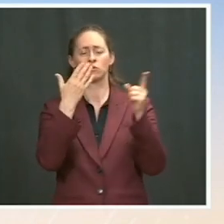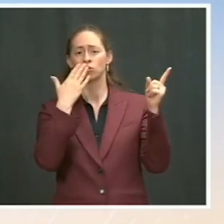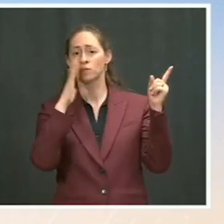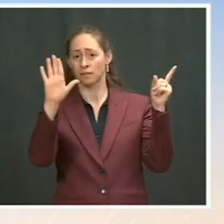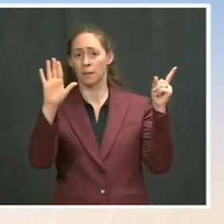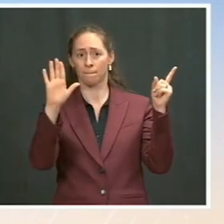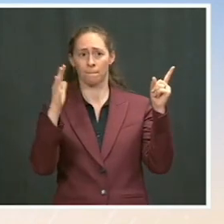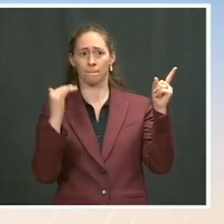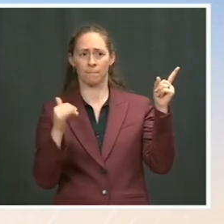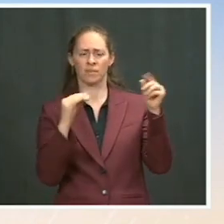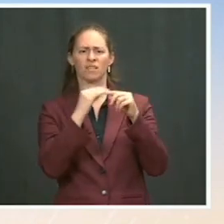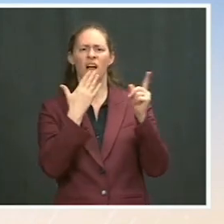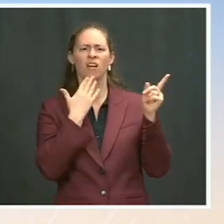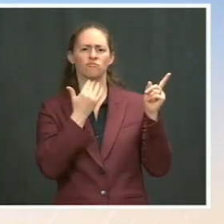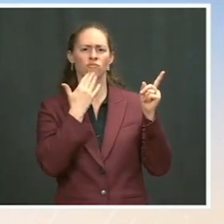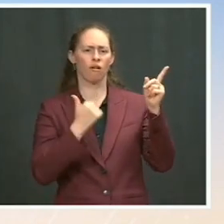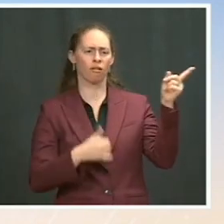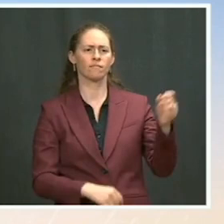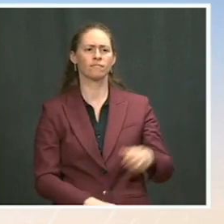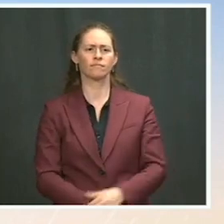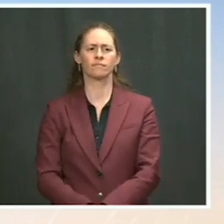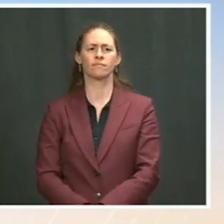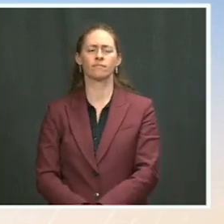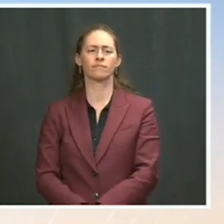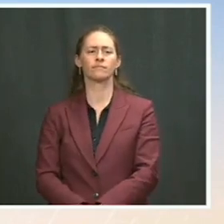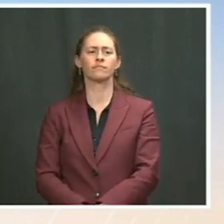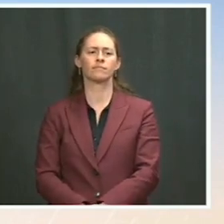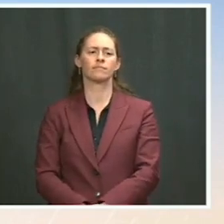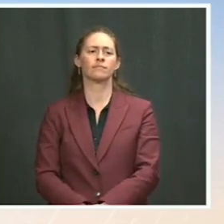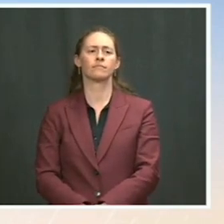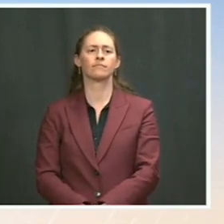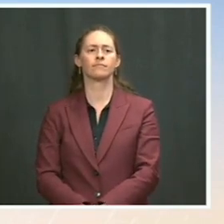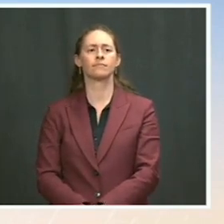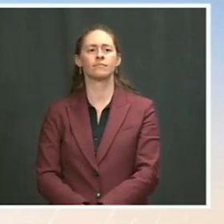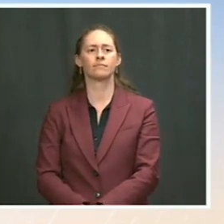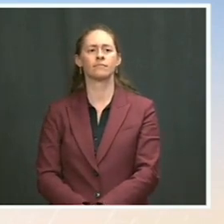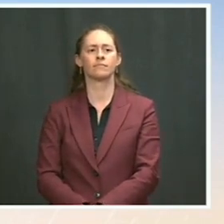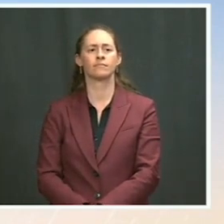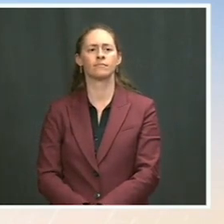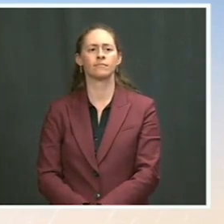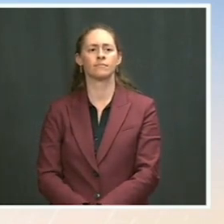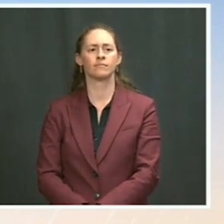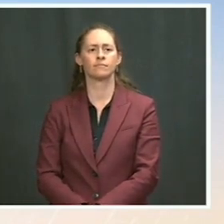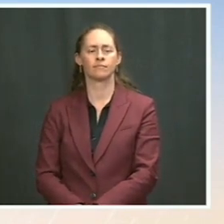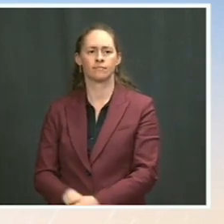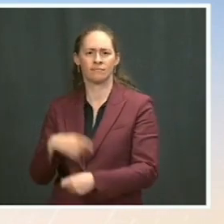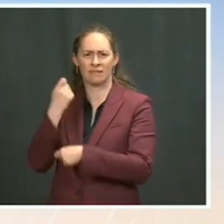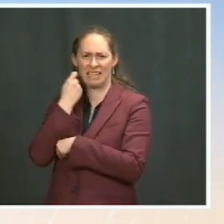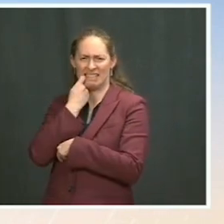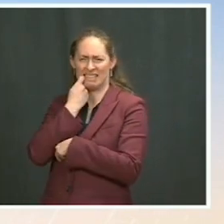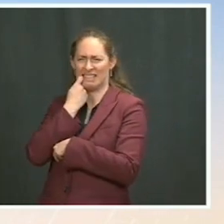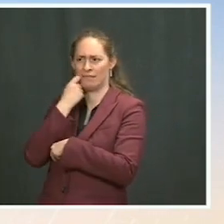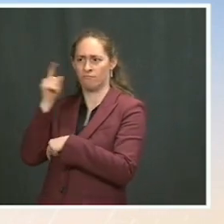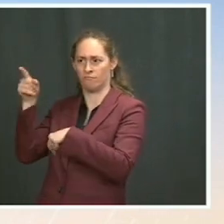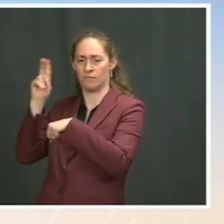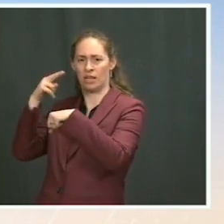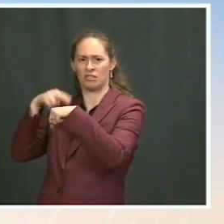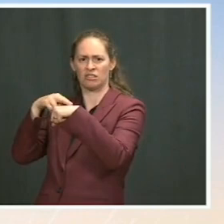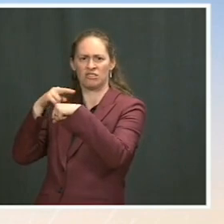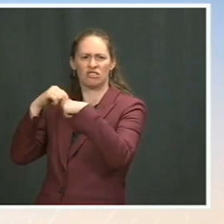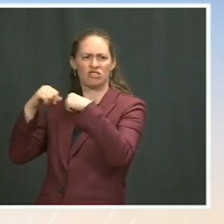another update before I came out here from the National Security Advisor. Since last week, he has directed his team to engage